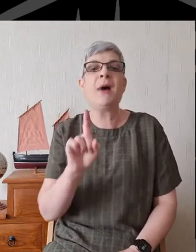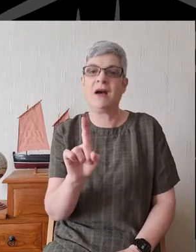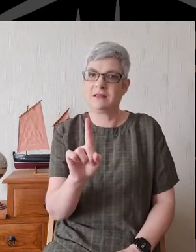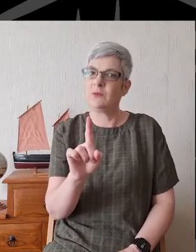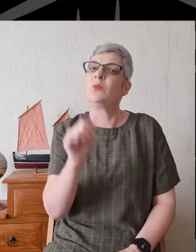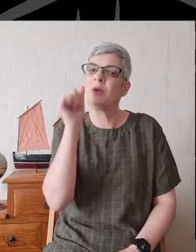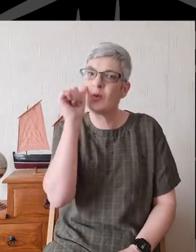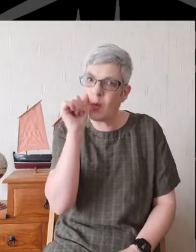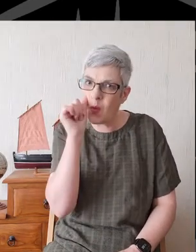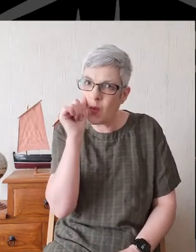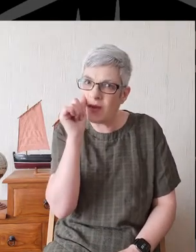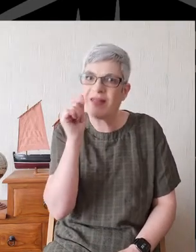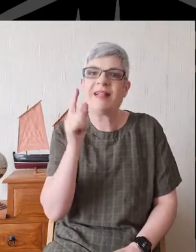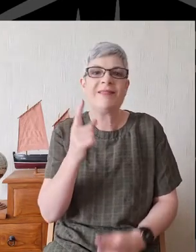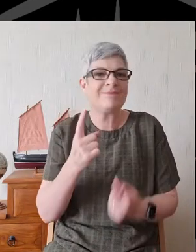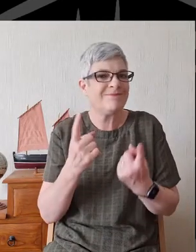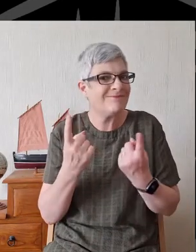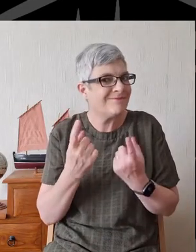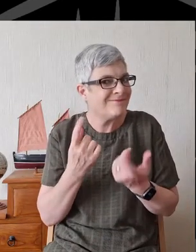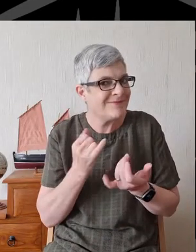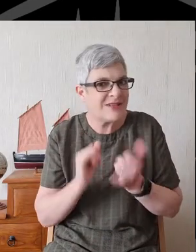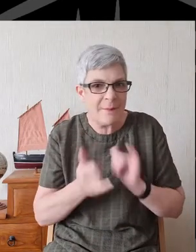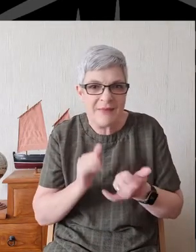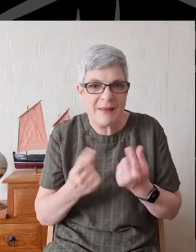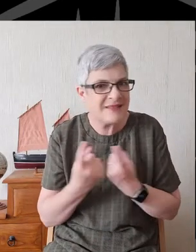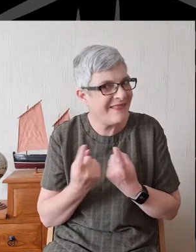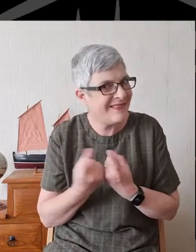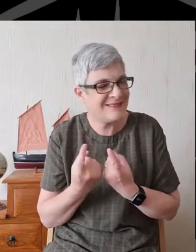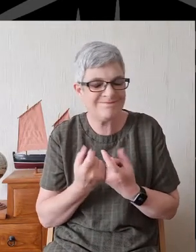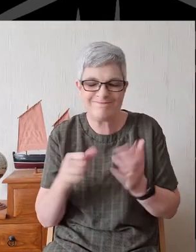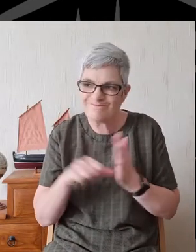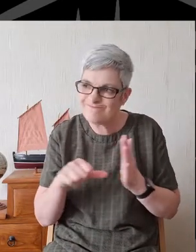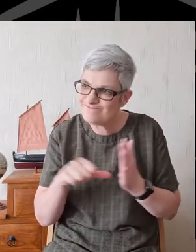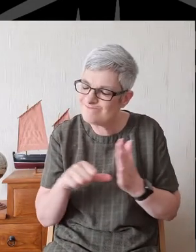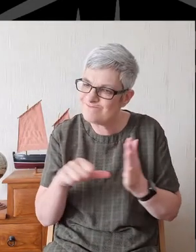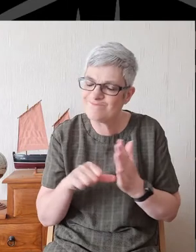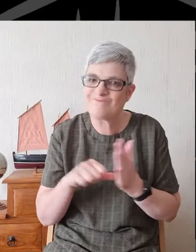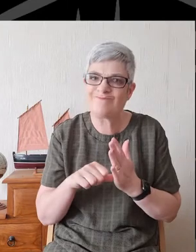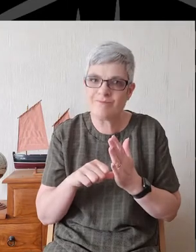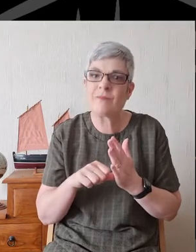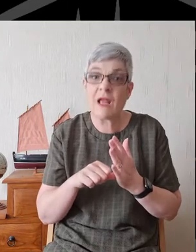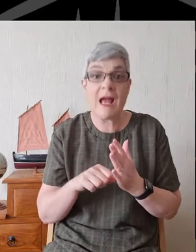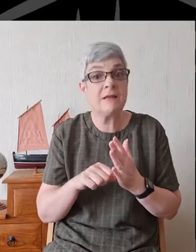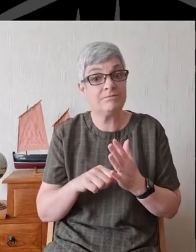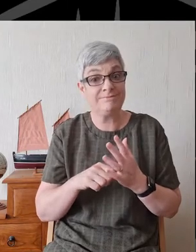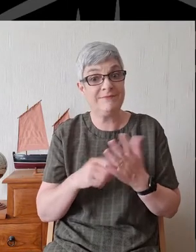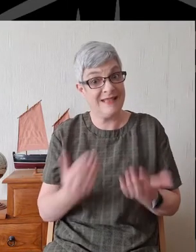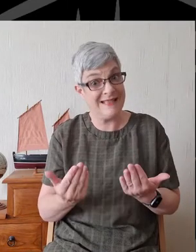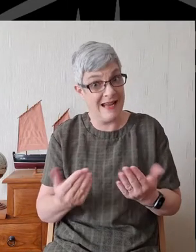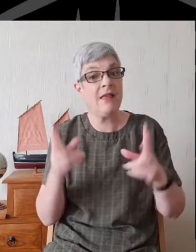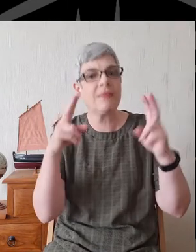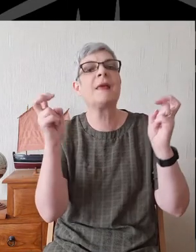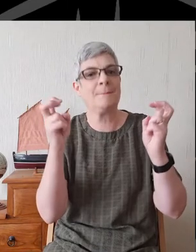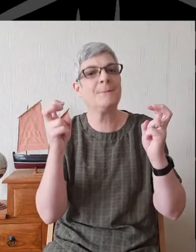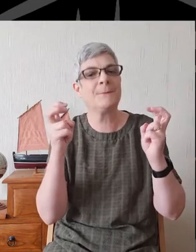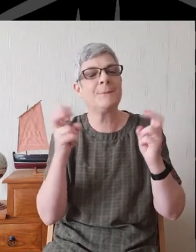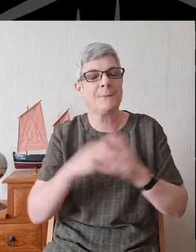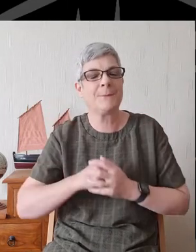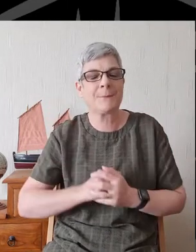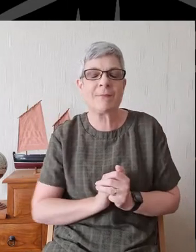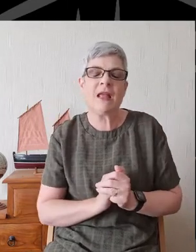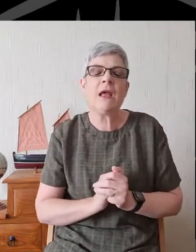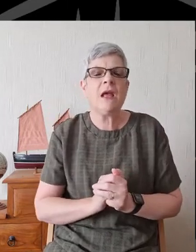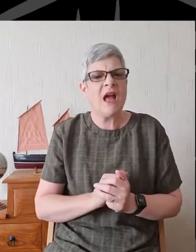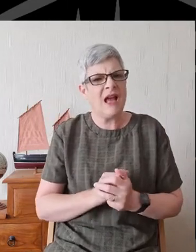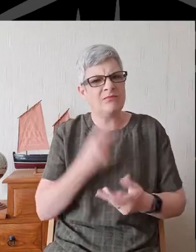and turns of that, sometimes things are a bit difficult, and that will be part, that'll be our theme today. And a hymn that